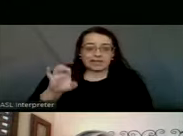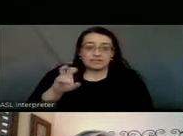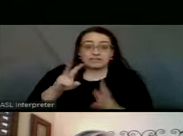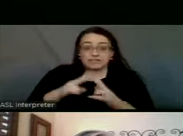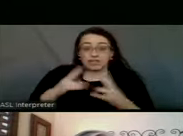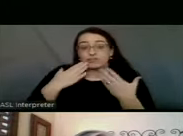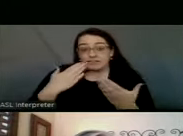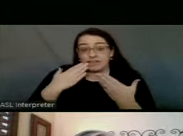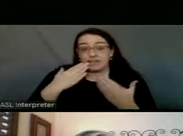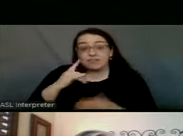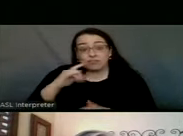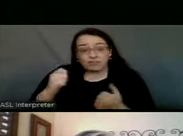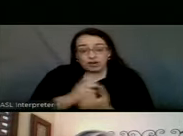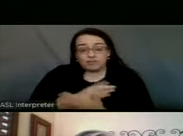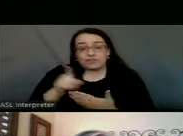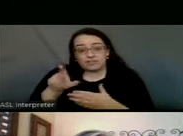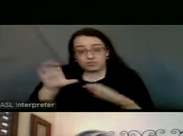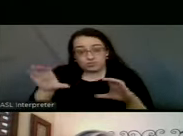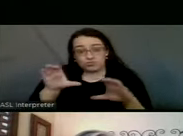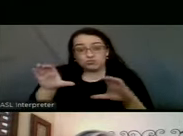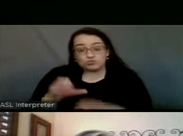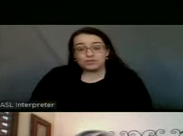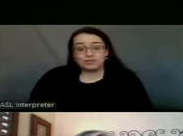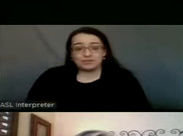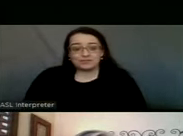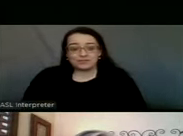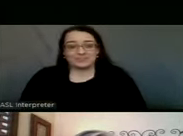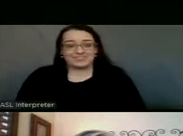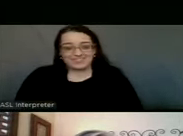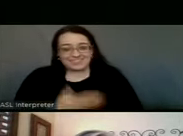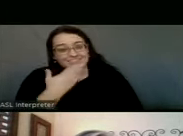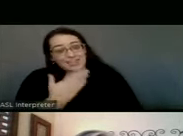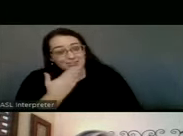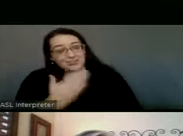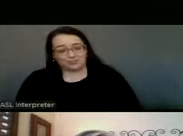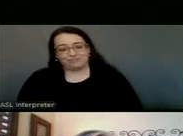very grateful for everything that you're doing. Thank you.